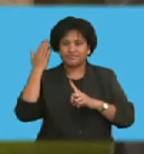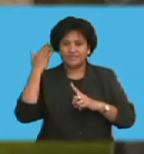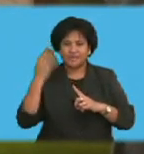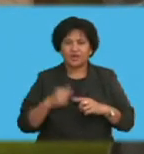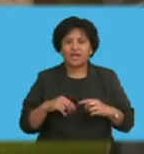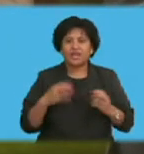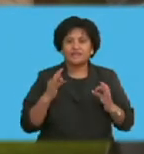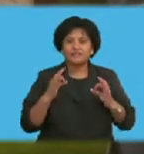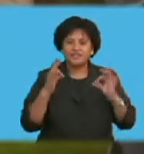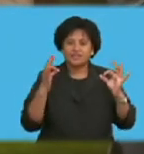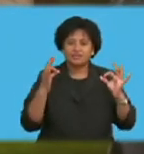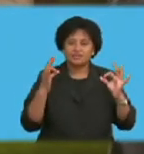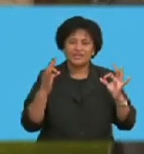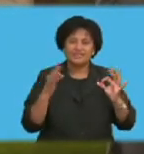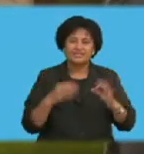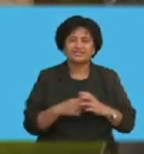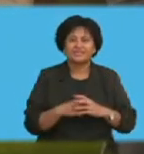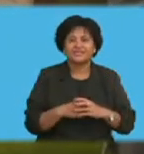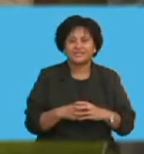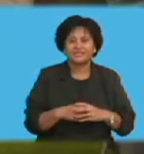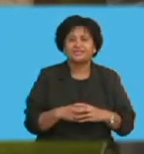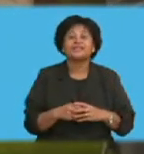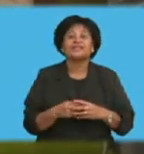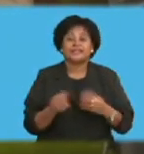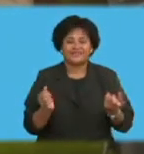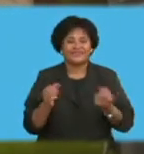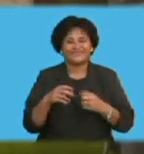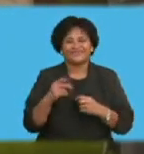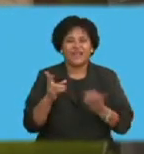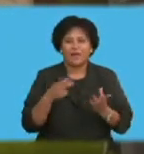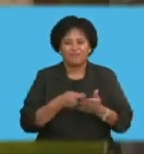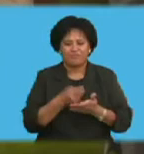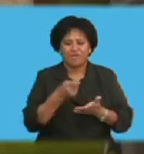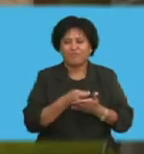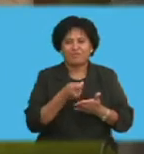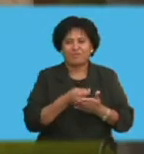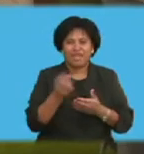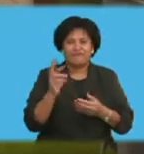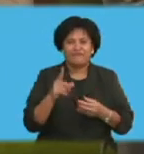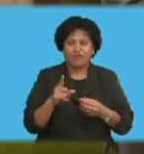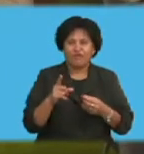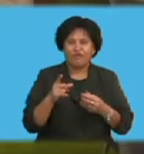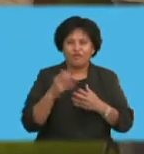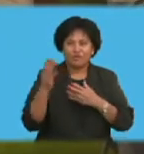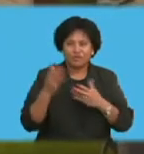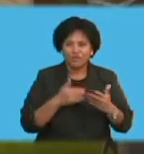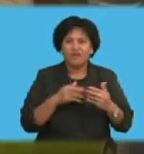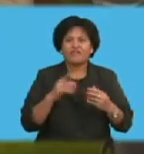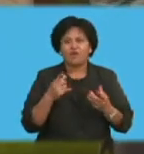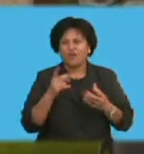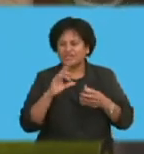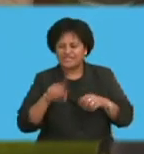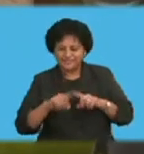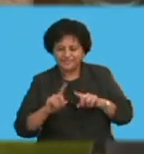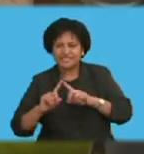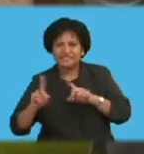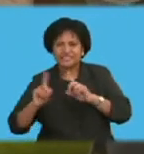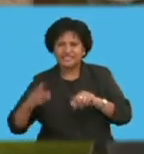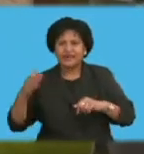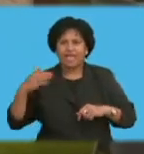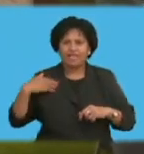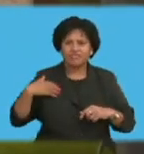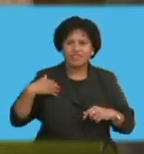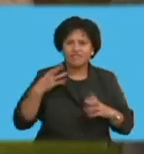zero-rated duty in many of the sporting goods in Fiji, for example. So, things like protein shakes and sporting capsules and whatever you,